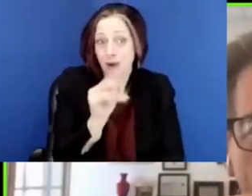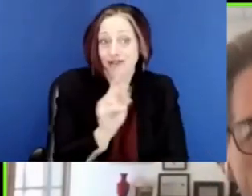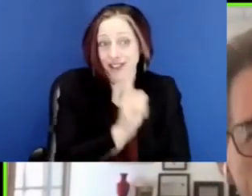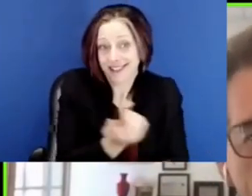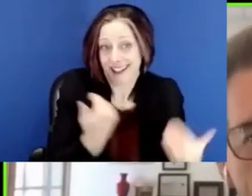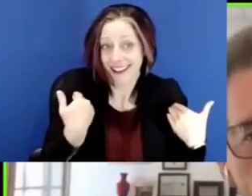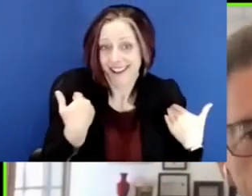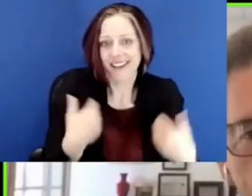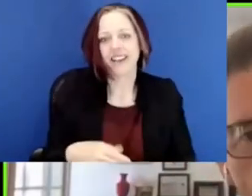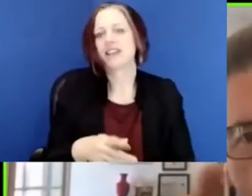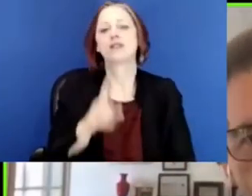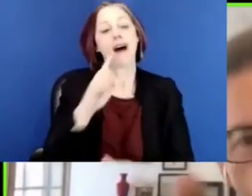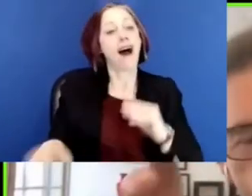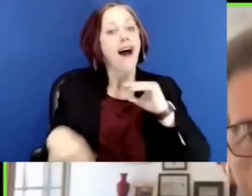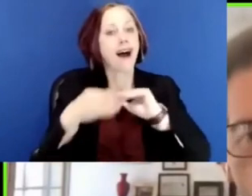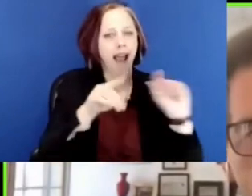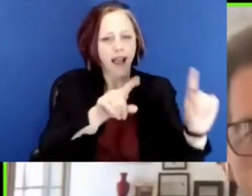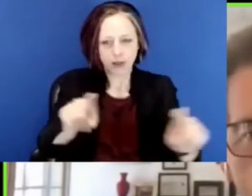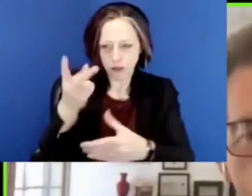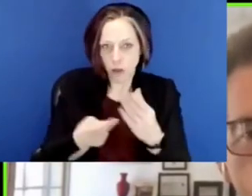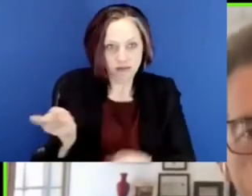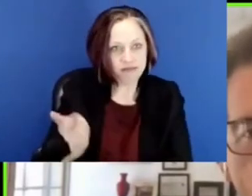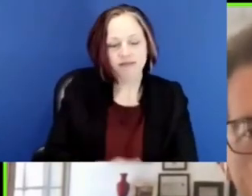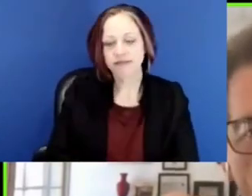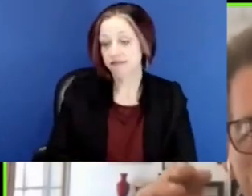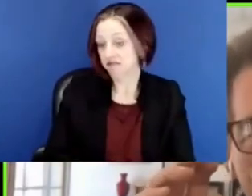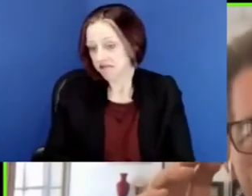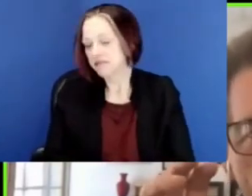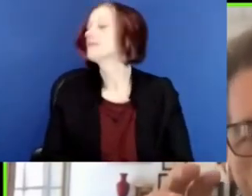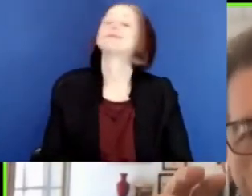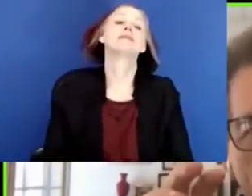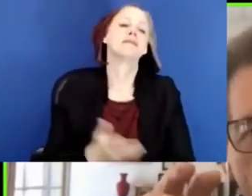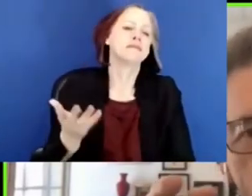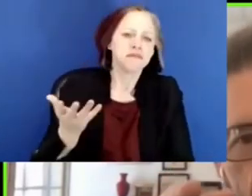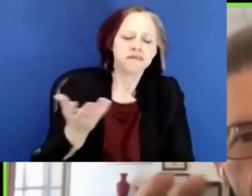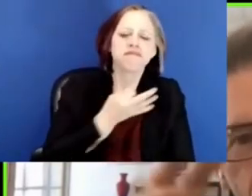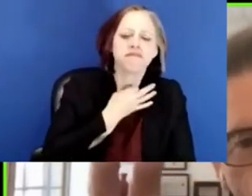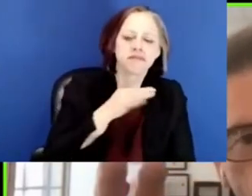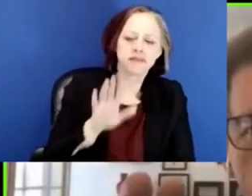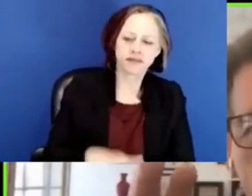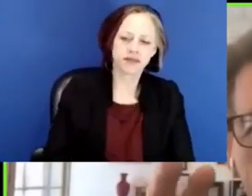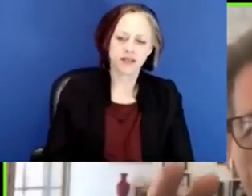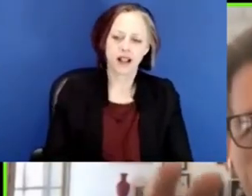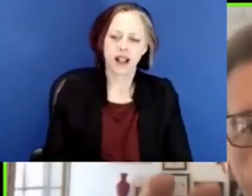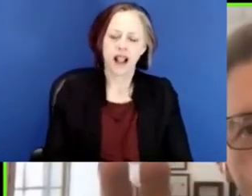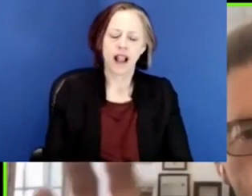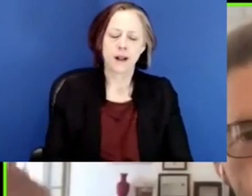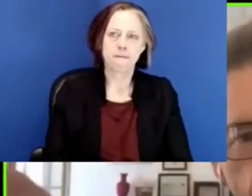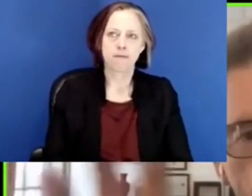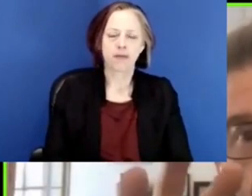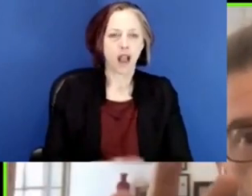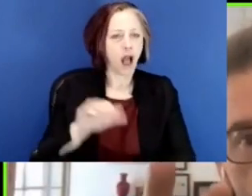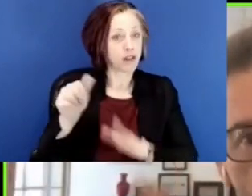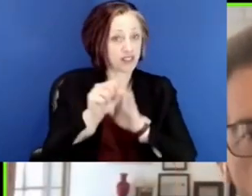So I want to ask you both, either or both of you, how is this tackled in some